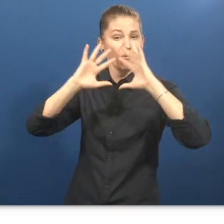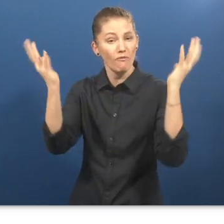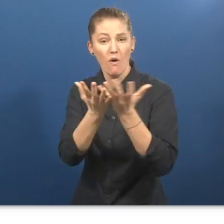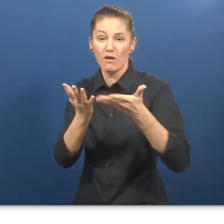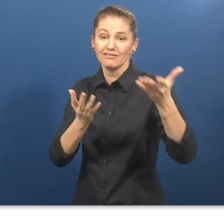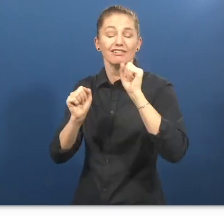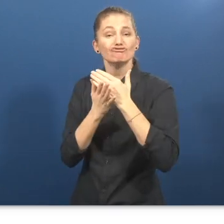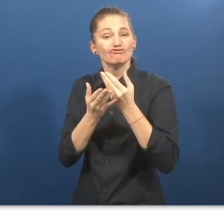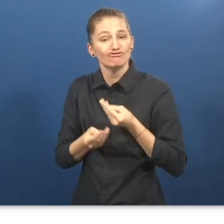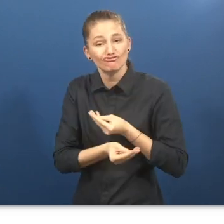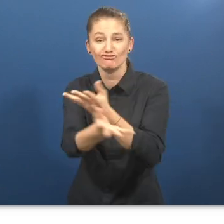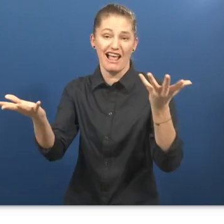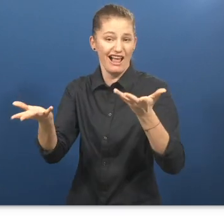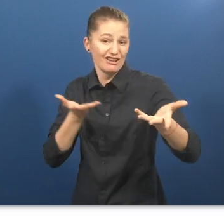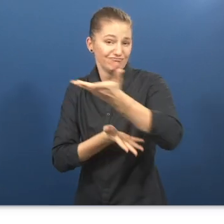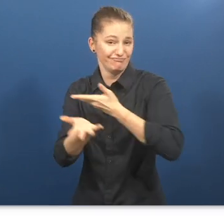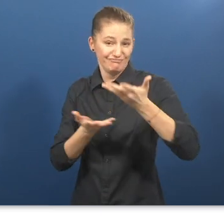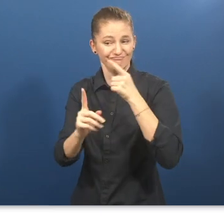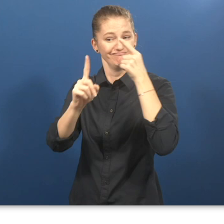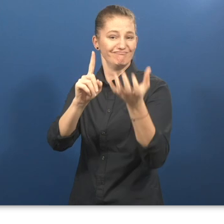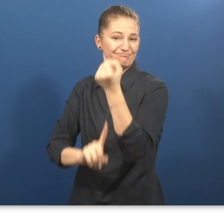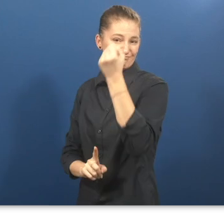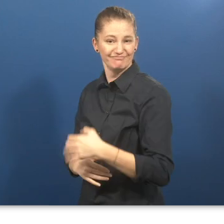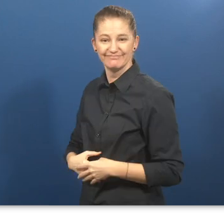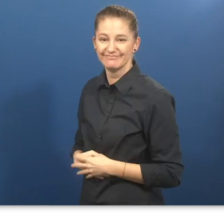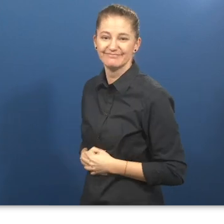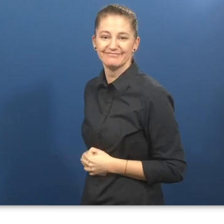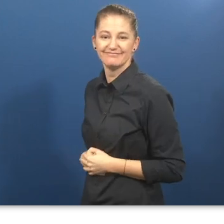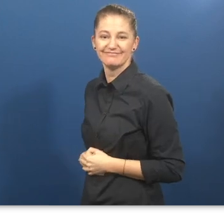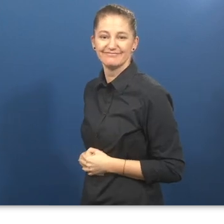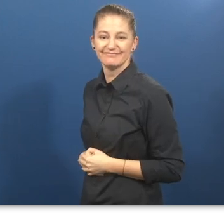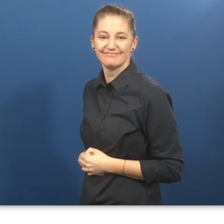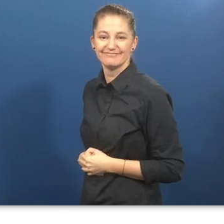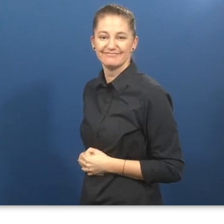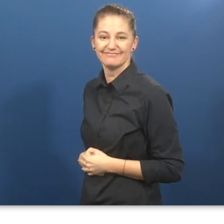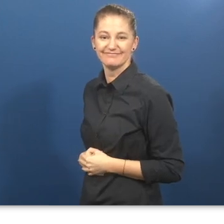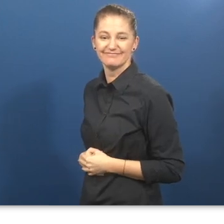Zero Project. For a world without barriers.